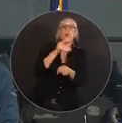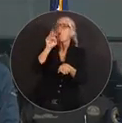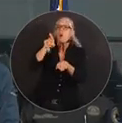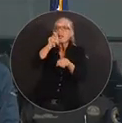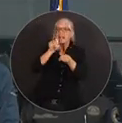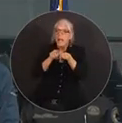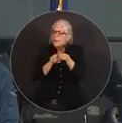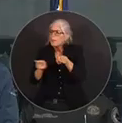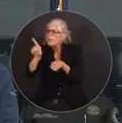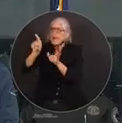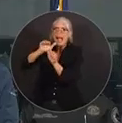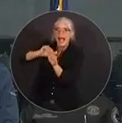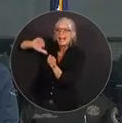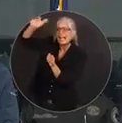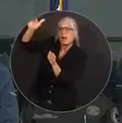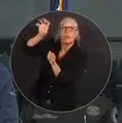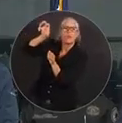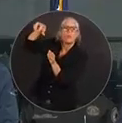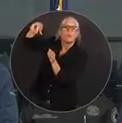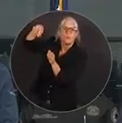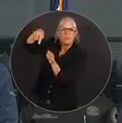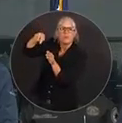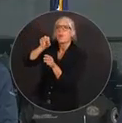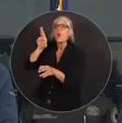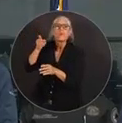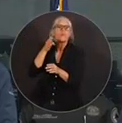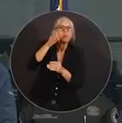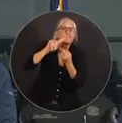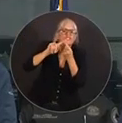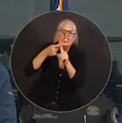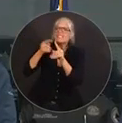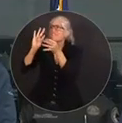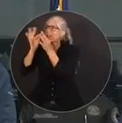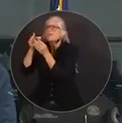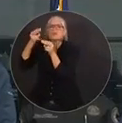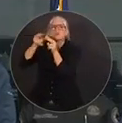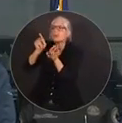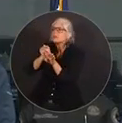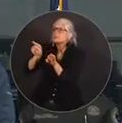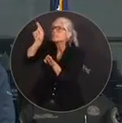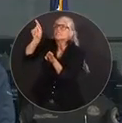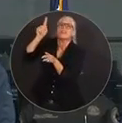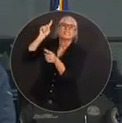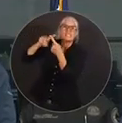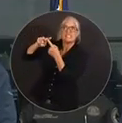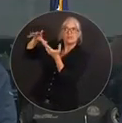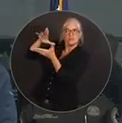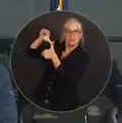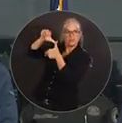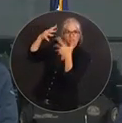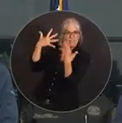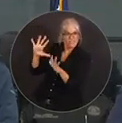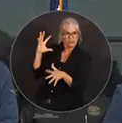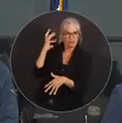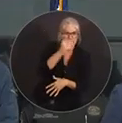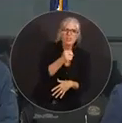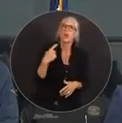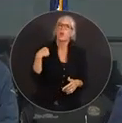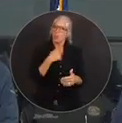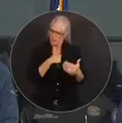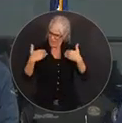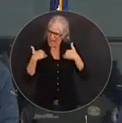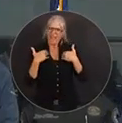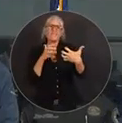down, and then be able to go back to your home when the storm passes. We also have emergency accommodation modules that are